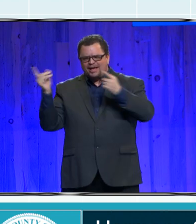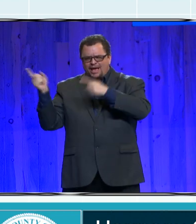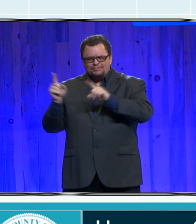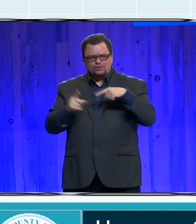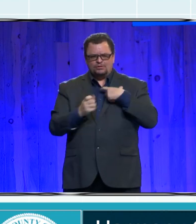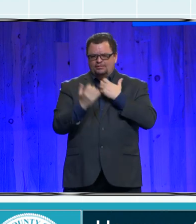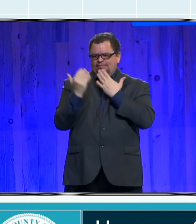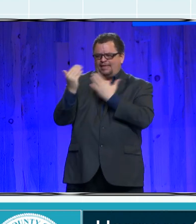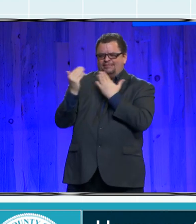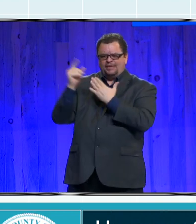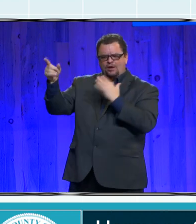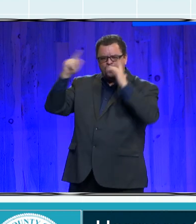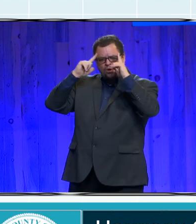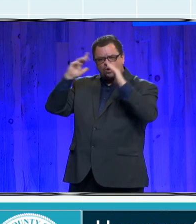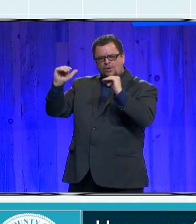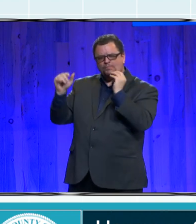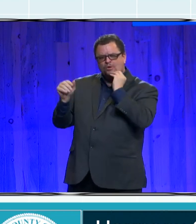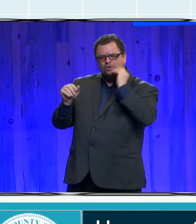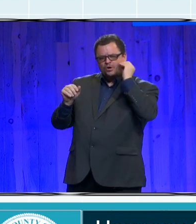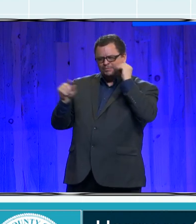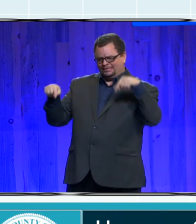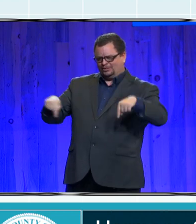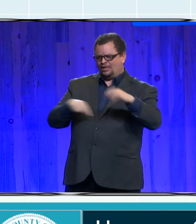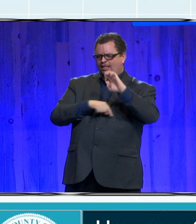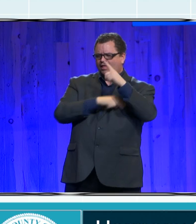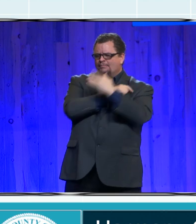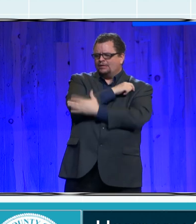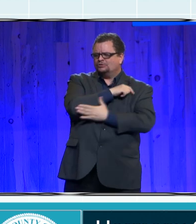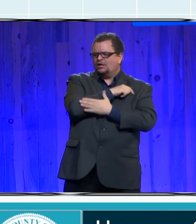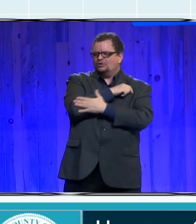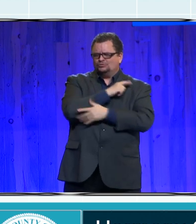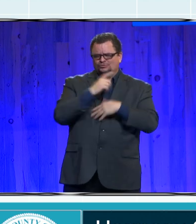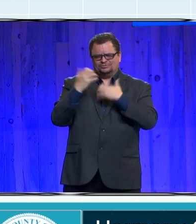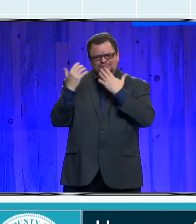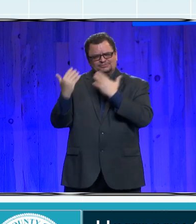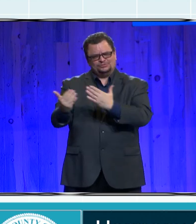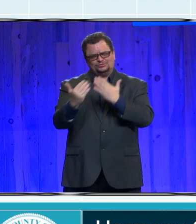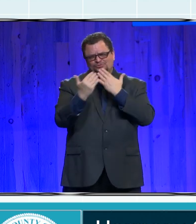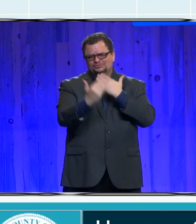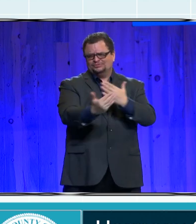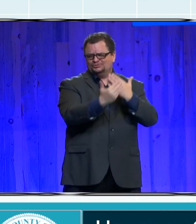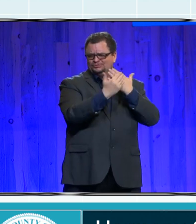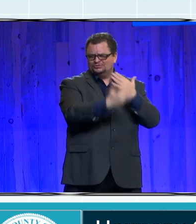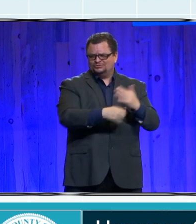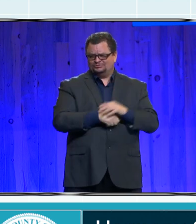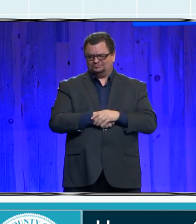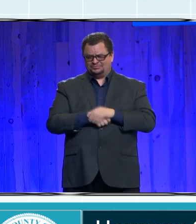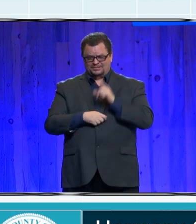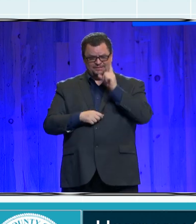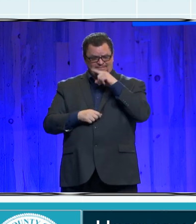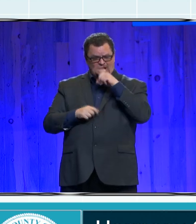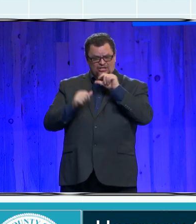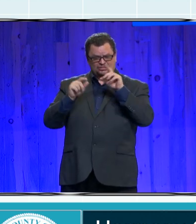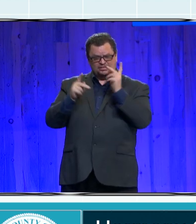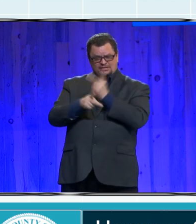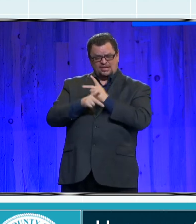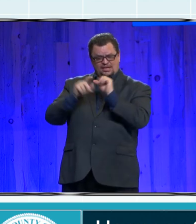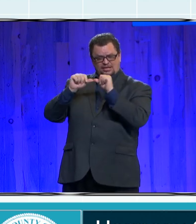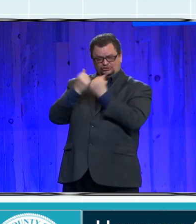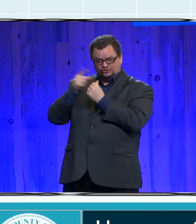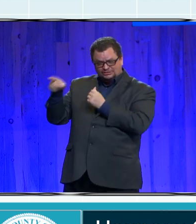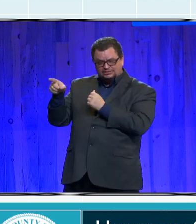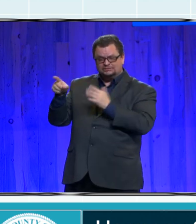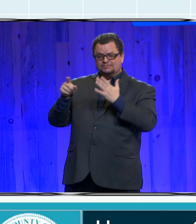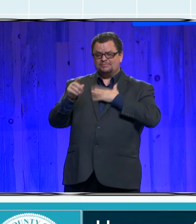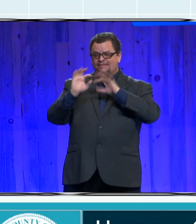Or I'd be a different person. The undying support of this foster care agency, my family and friends, has afforded me huge